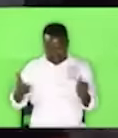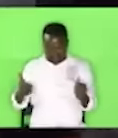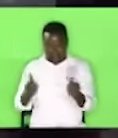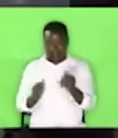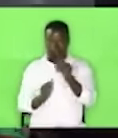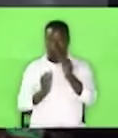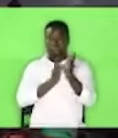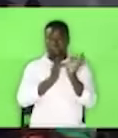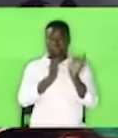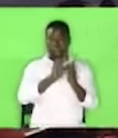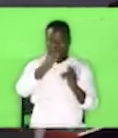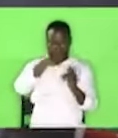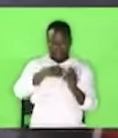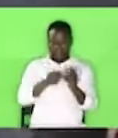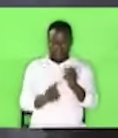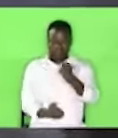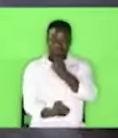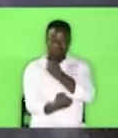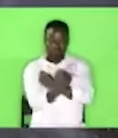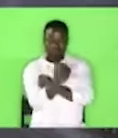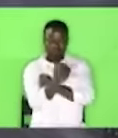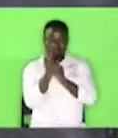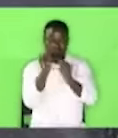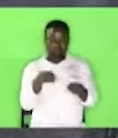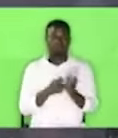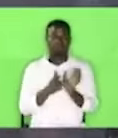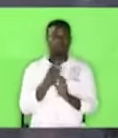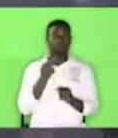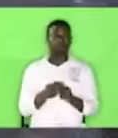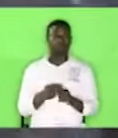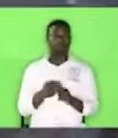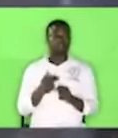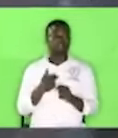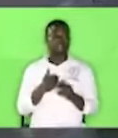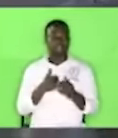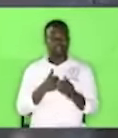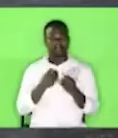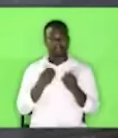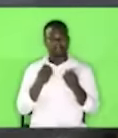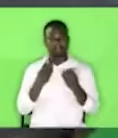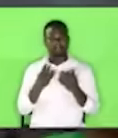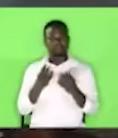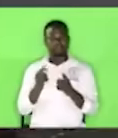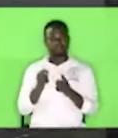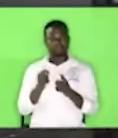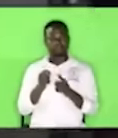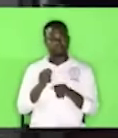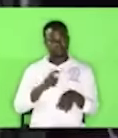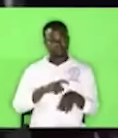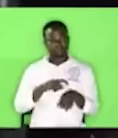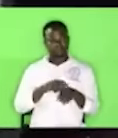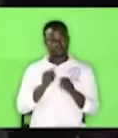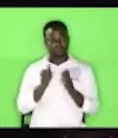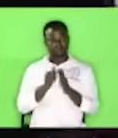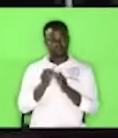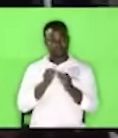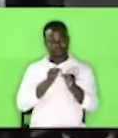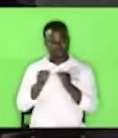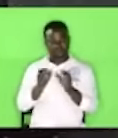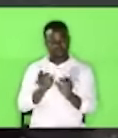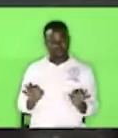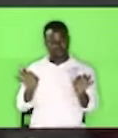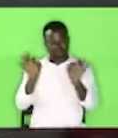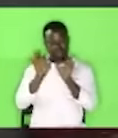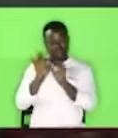supremacy now listen brothers I spent a lot of time trying to talk about the importance of names